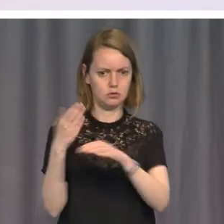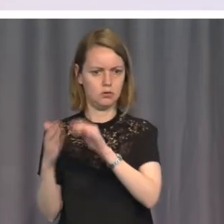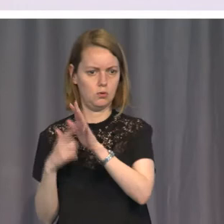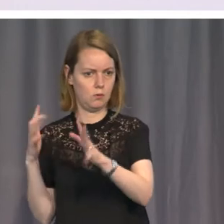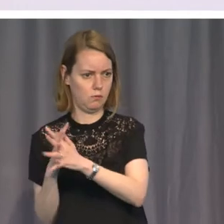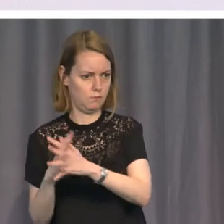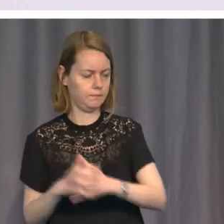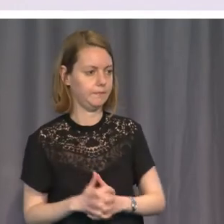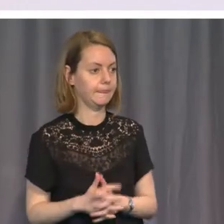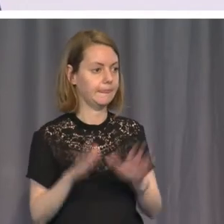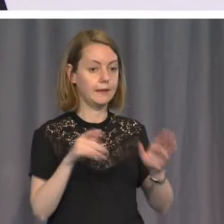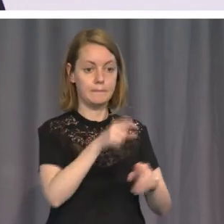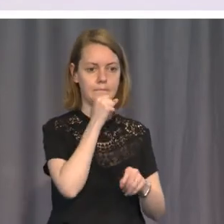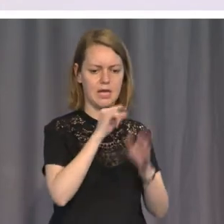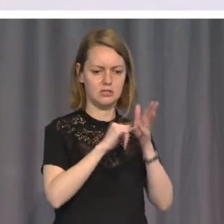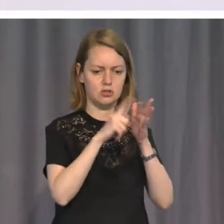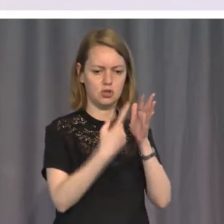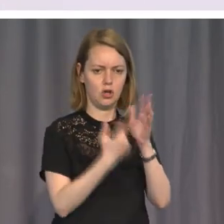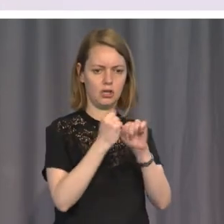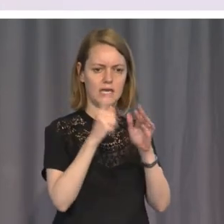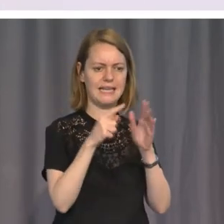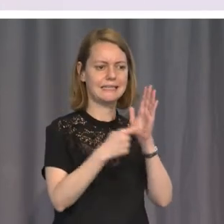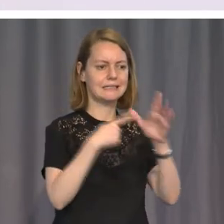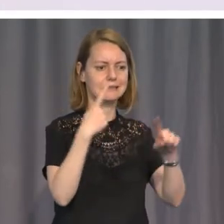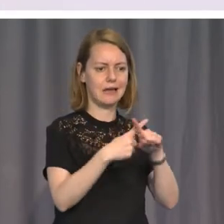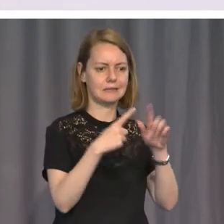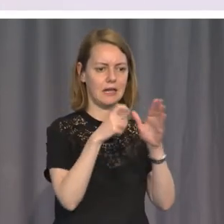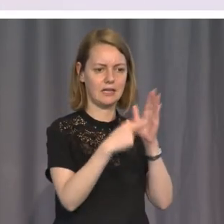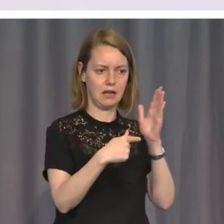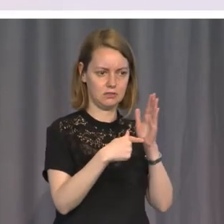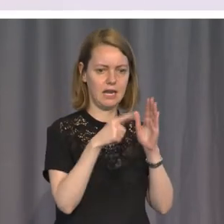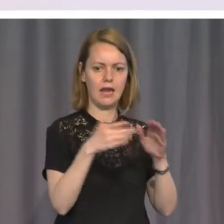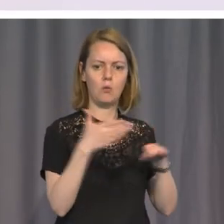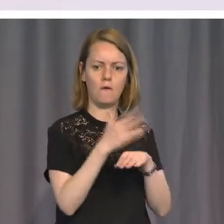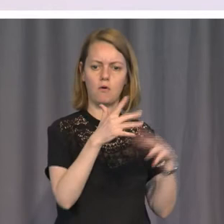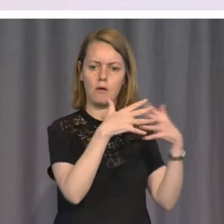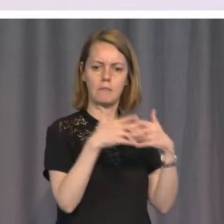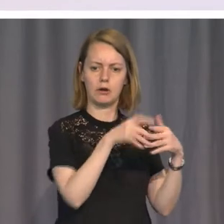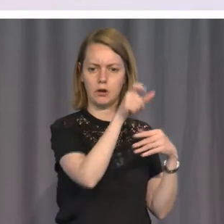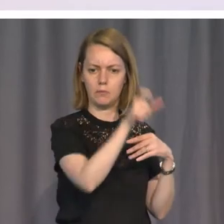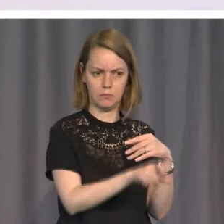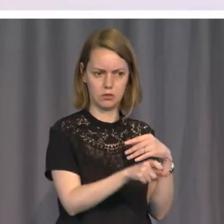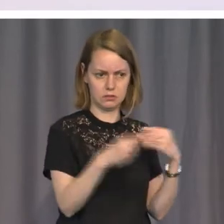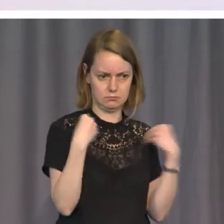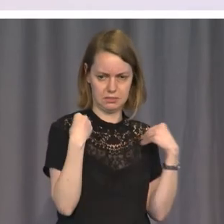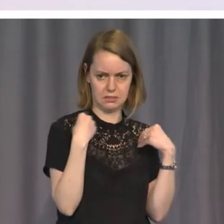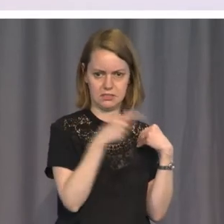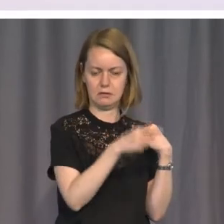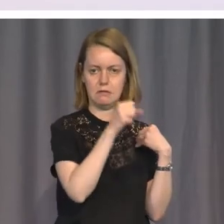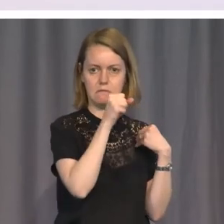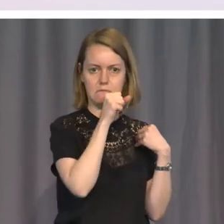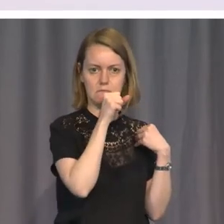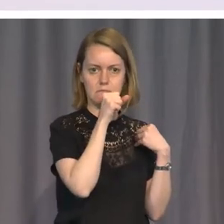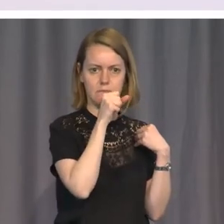law. Sergei was a tax accountant. He acted for an American client called Bill Browder, who was, oddly enough,